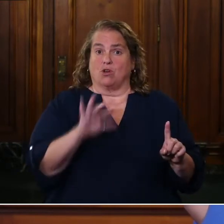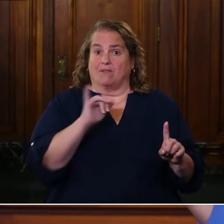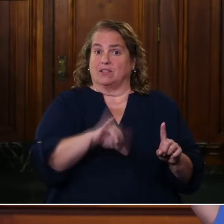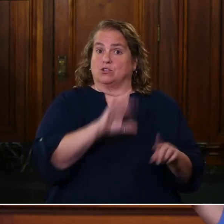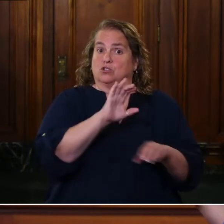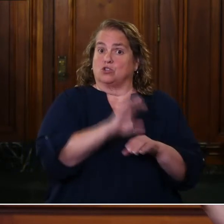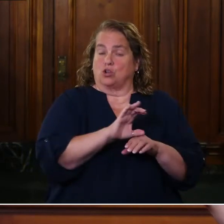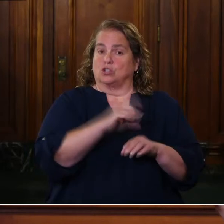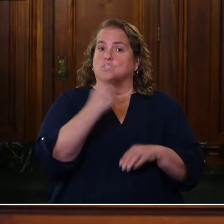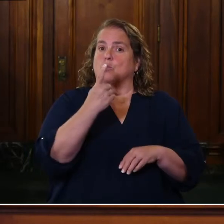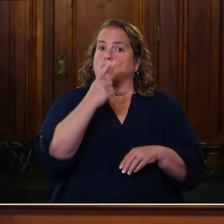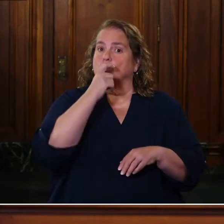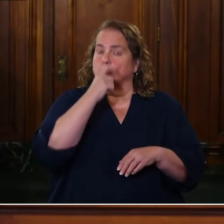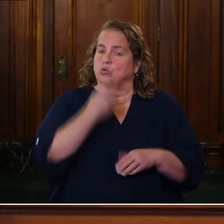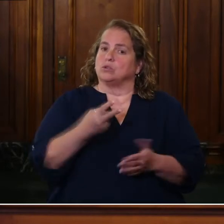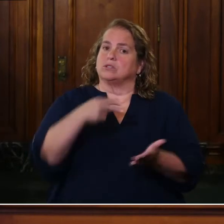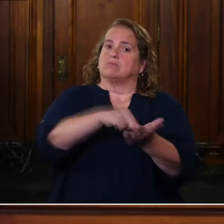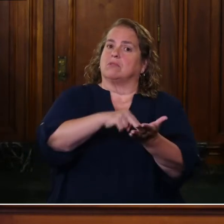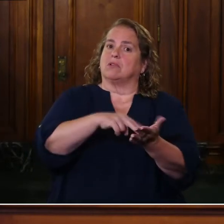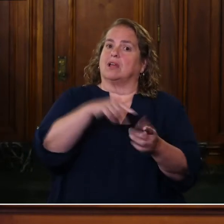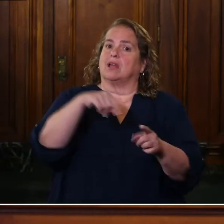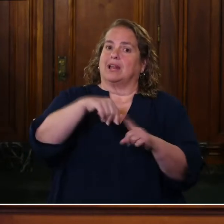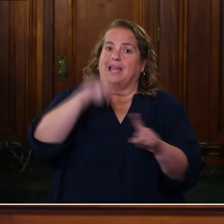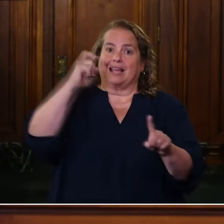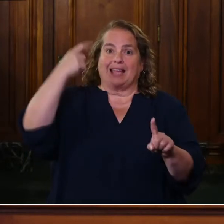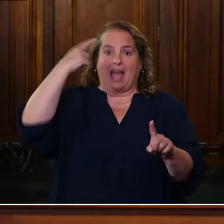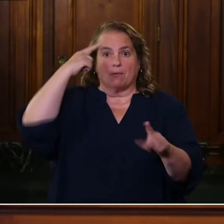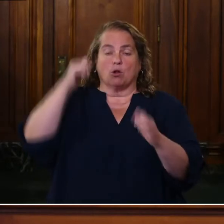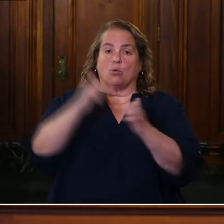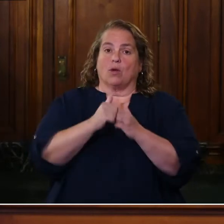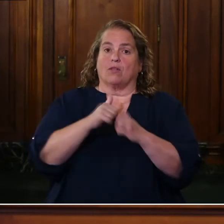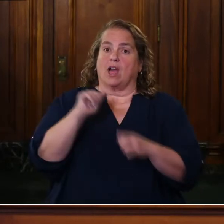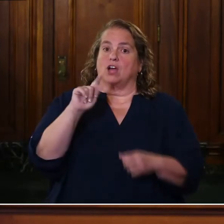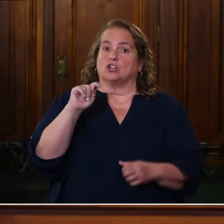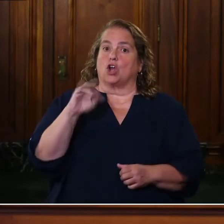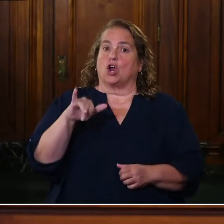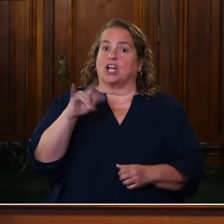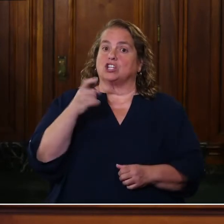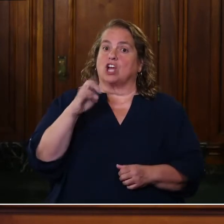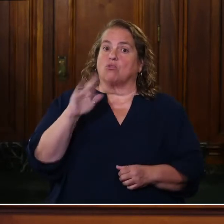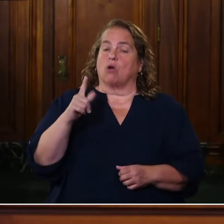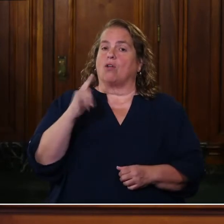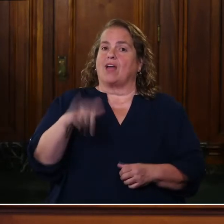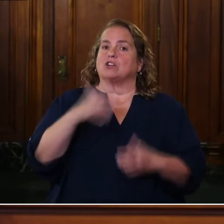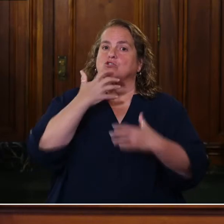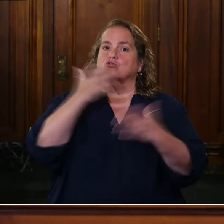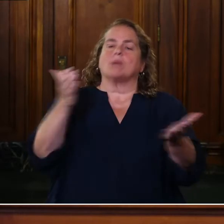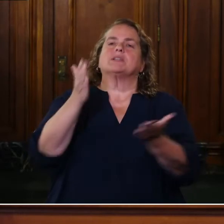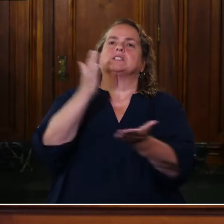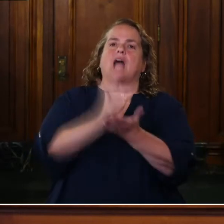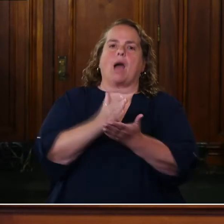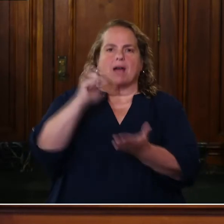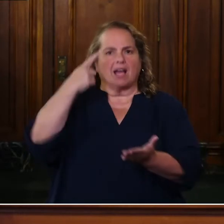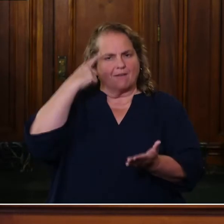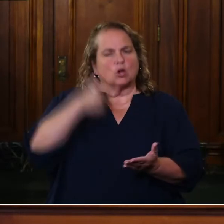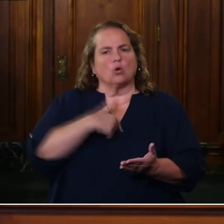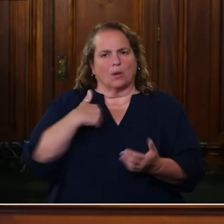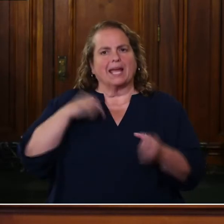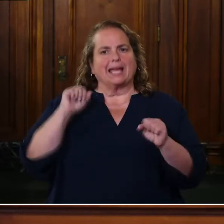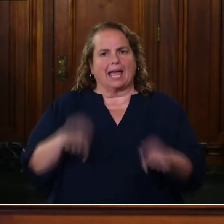out on the front of the Capitol with the Attorney General and said, stop it, Governor, we can, we can do this safely. Well,